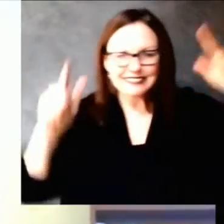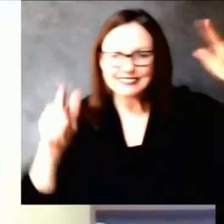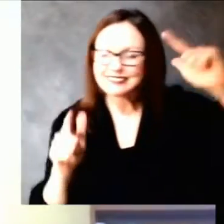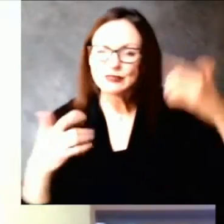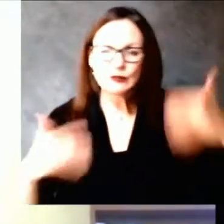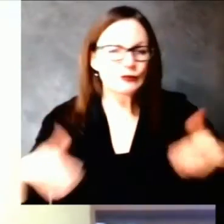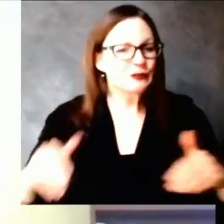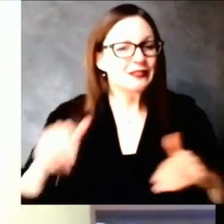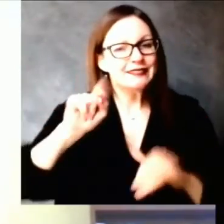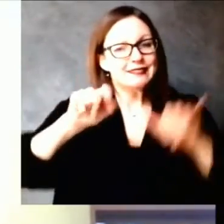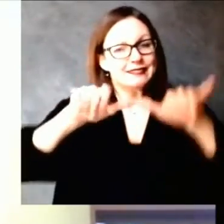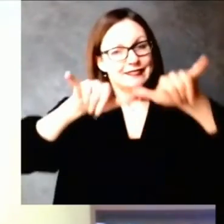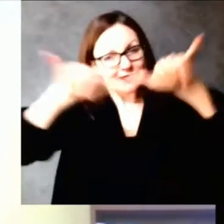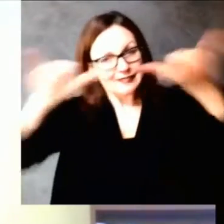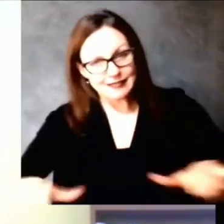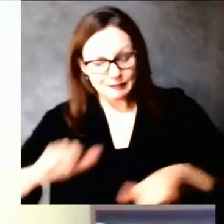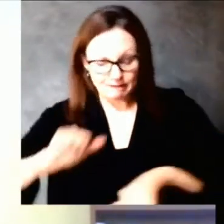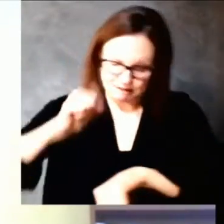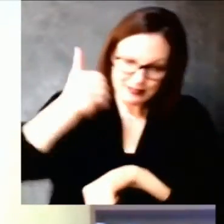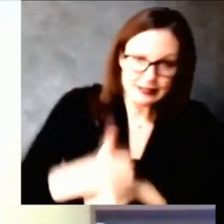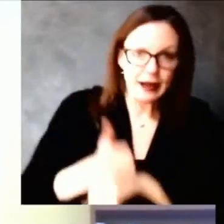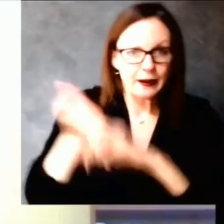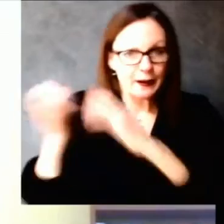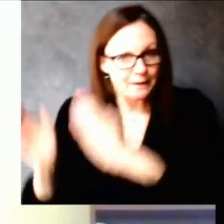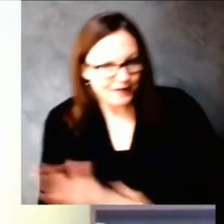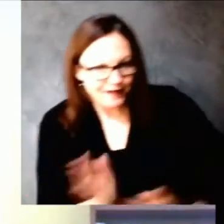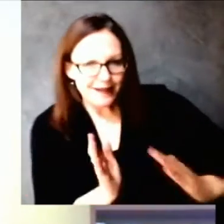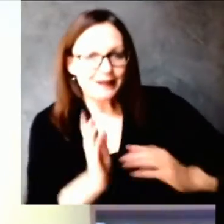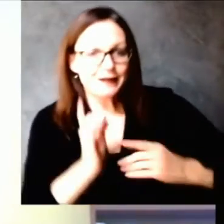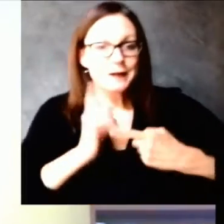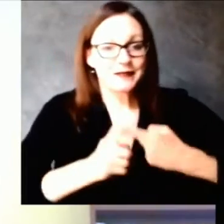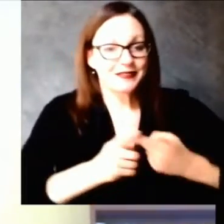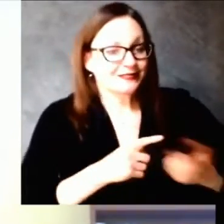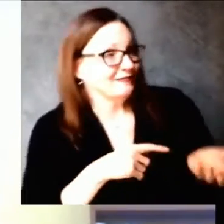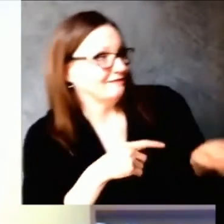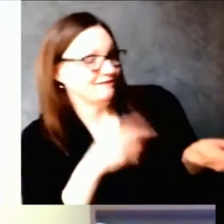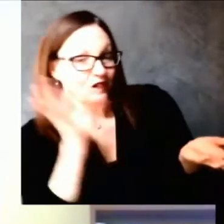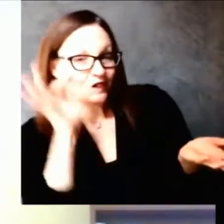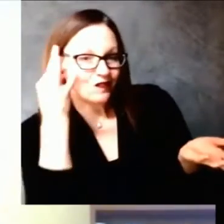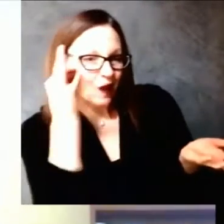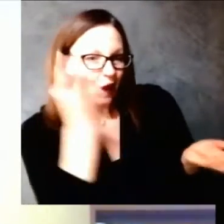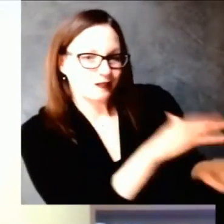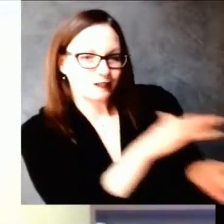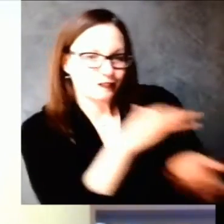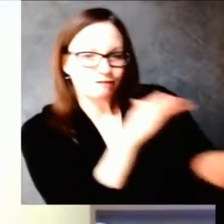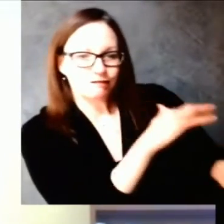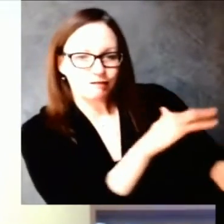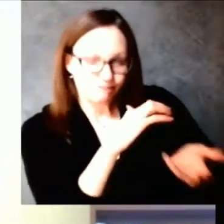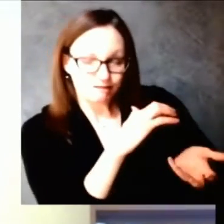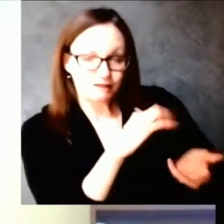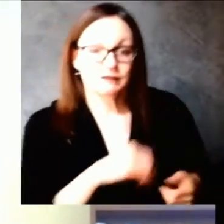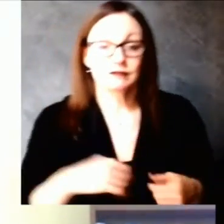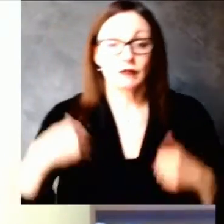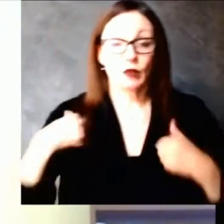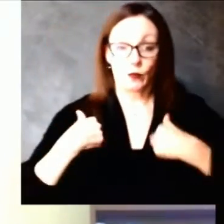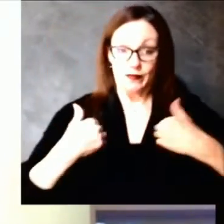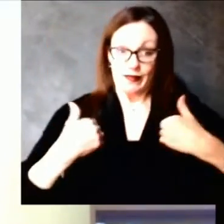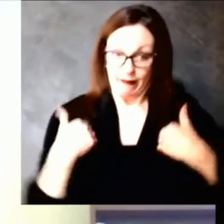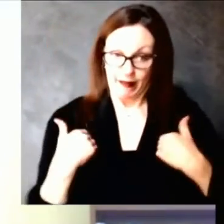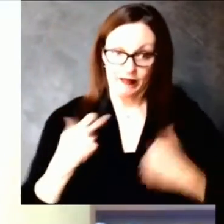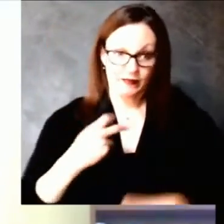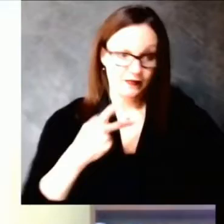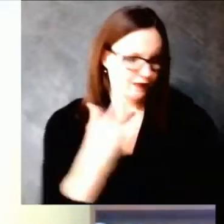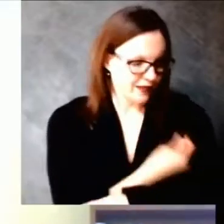mobile vaccination teams out of the state, and so can certainly also assist rural parts of the state who may not have as many